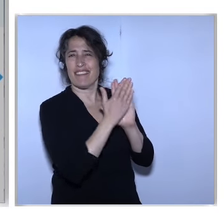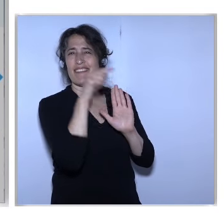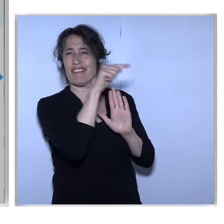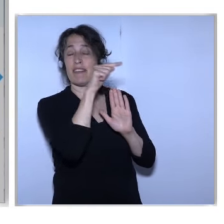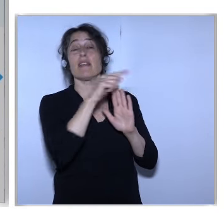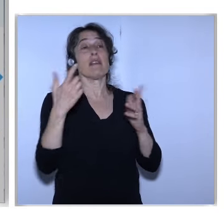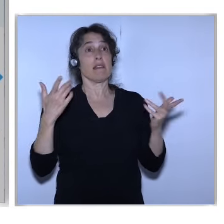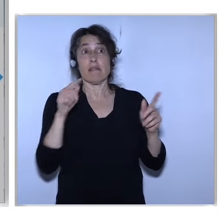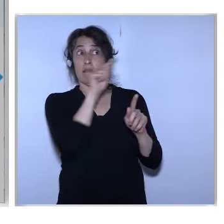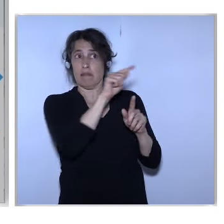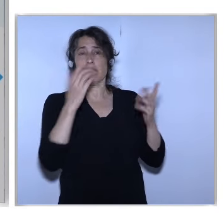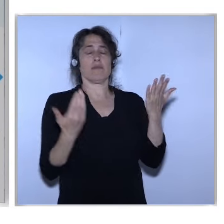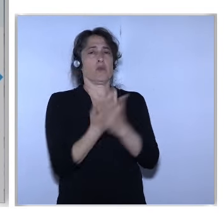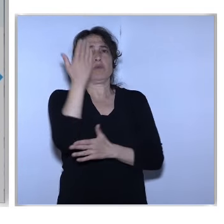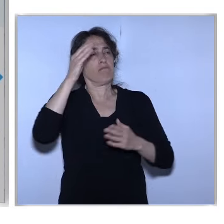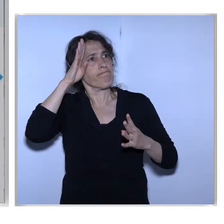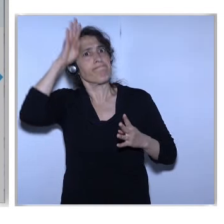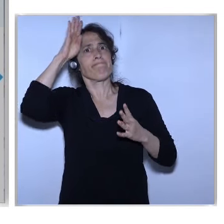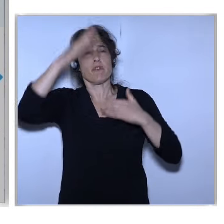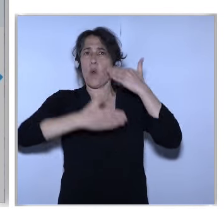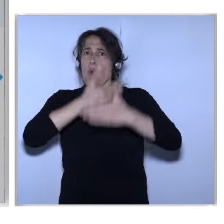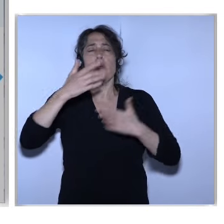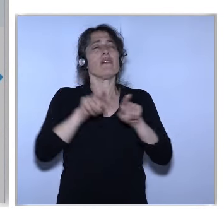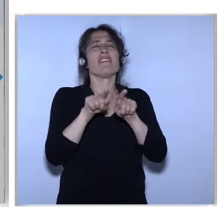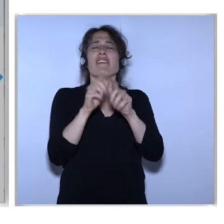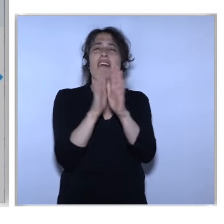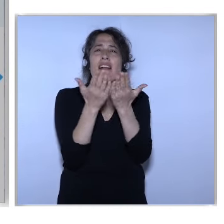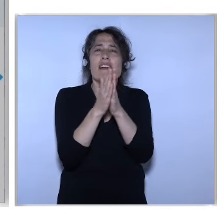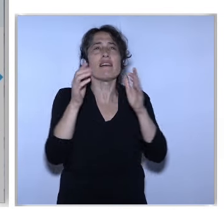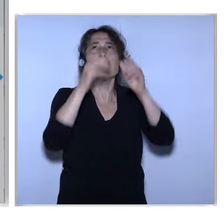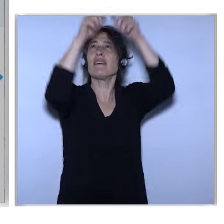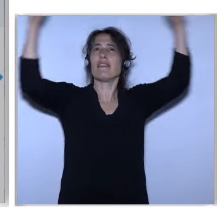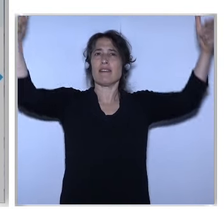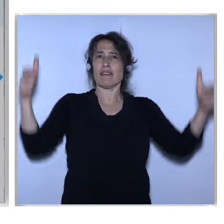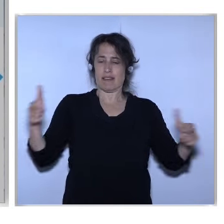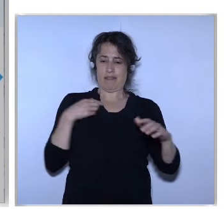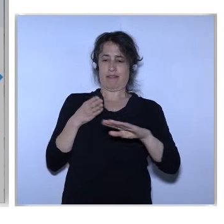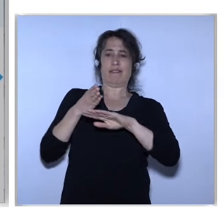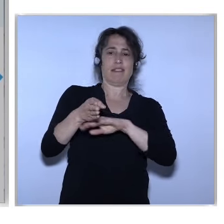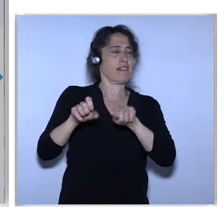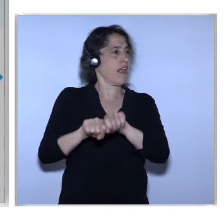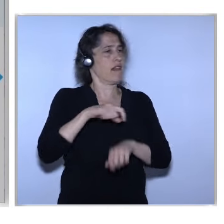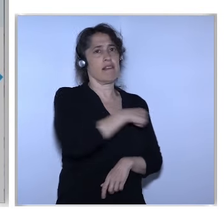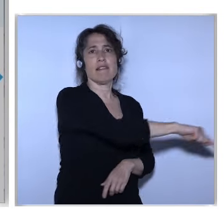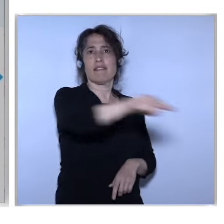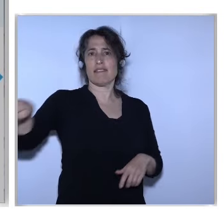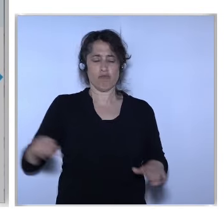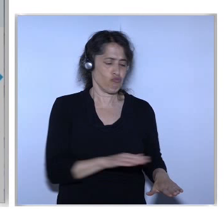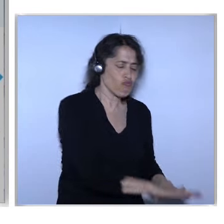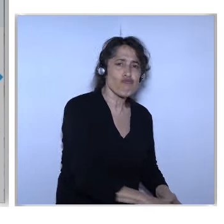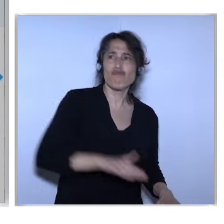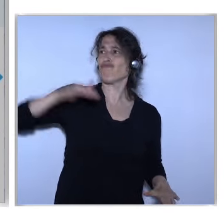Comes a reality Learning for Everything And this Dublin declaration It included